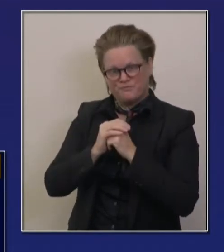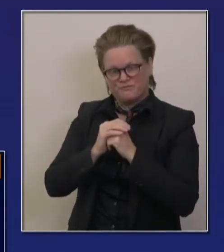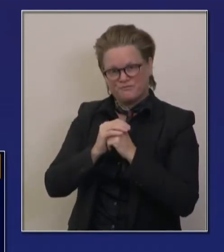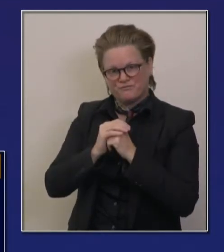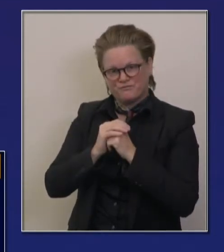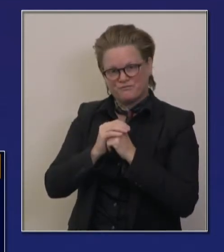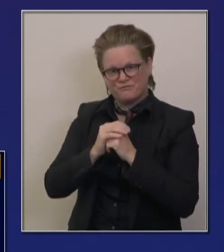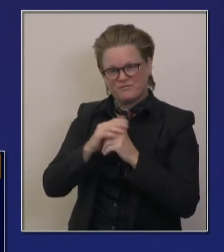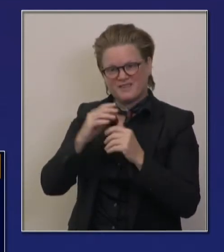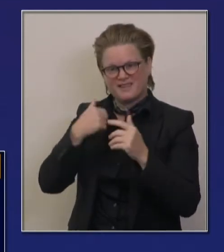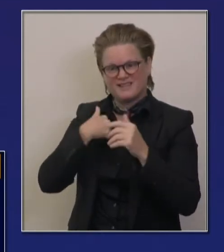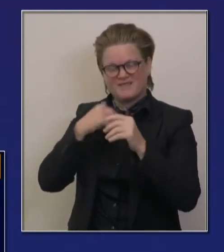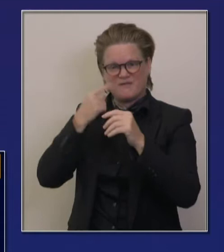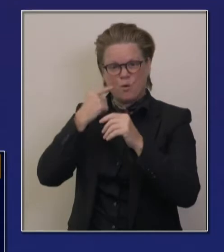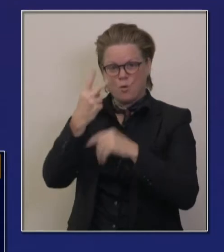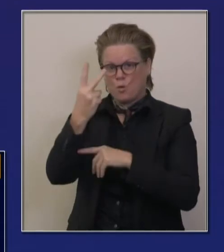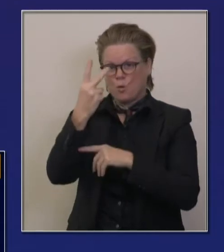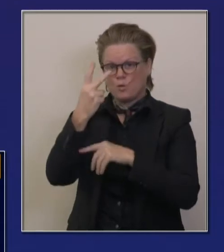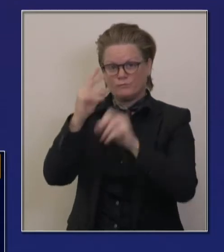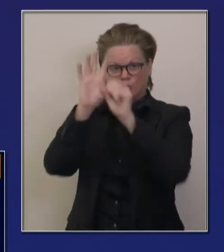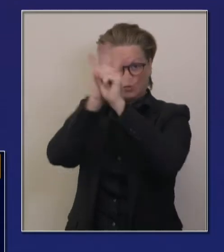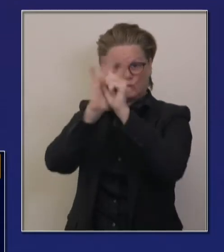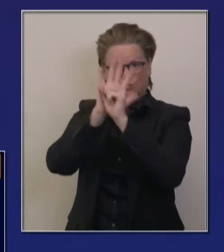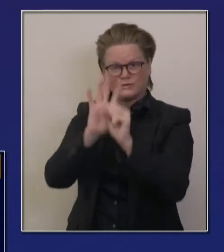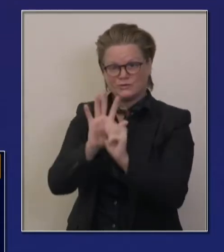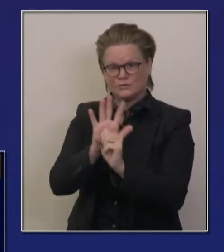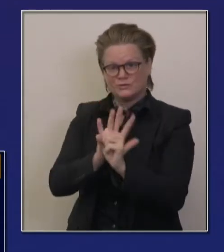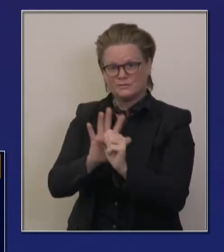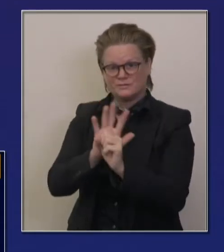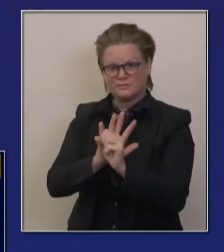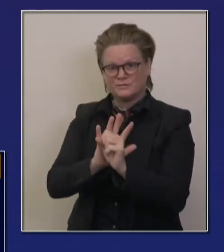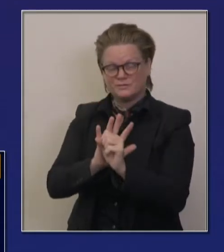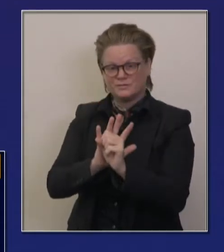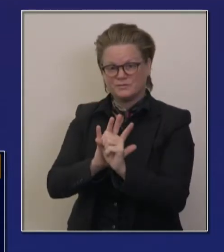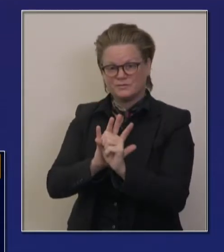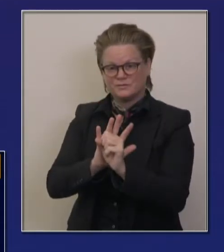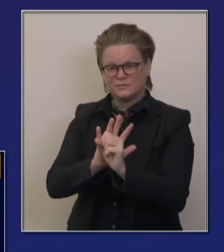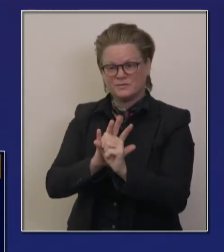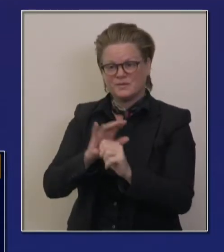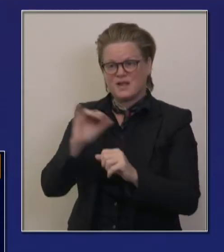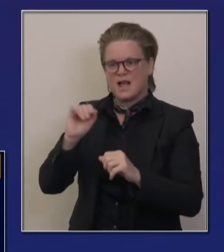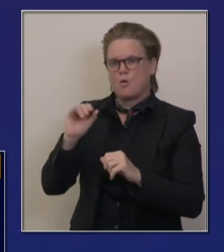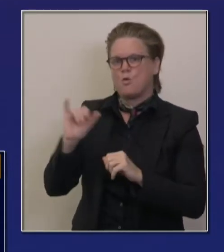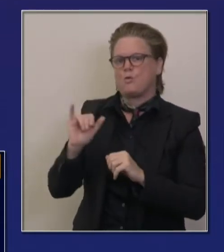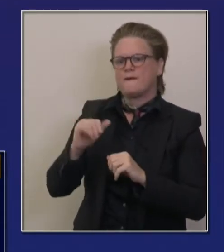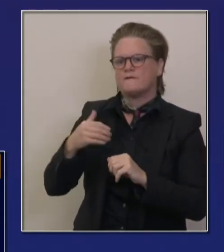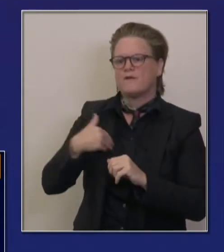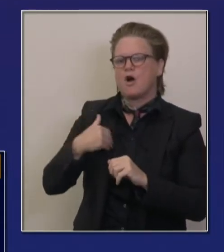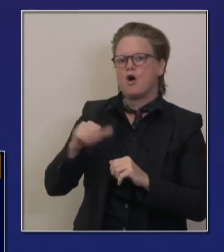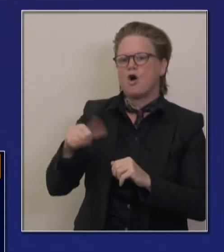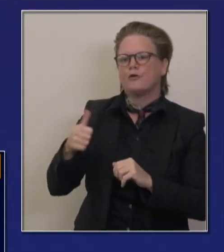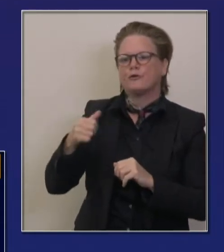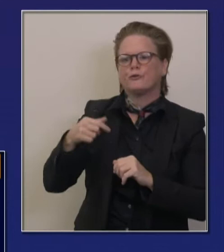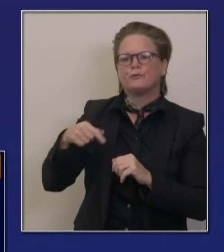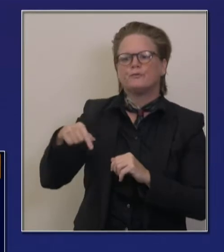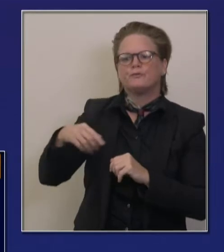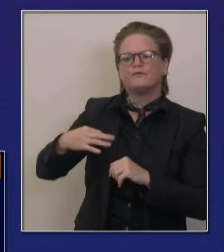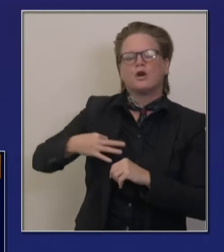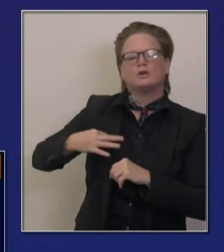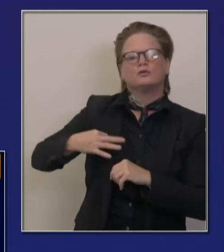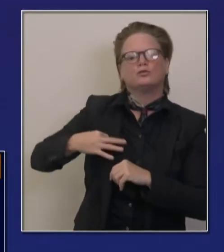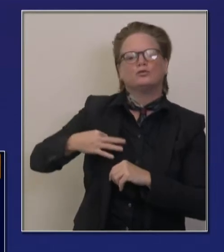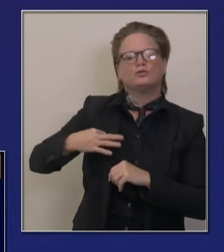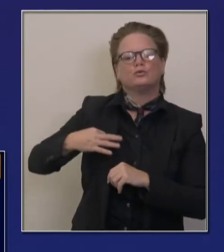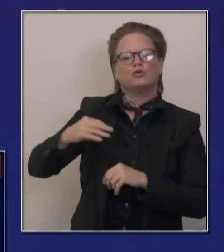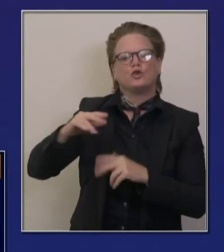regions in this state, and then the voluntary requirements that were put into place in a third region of the state. More on that in a